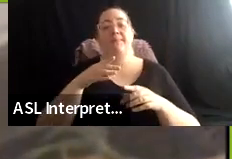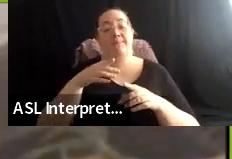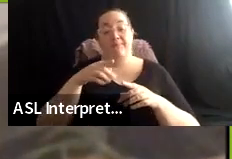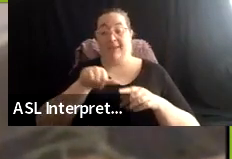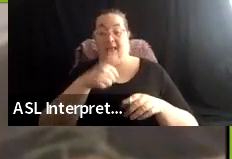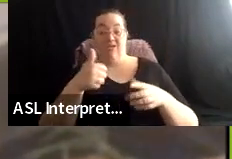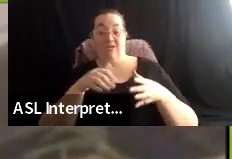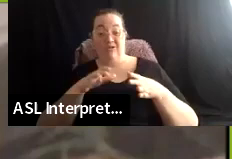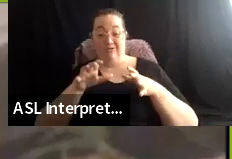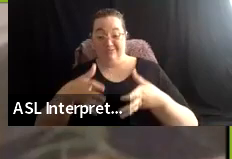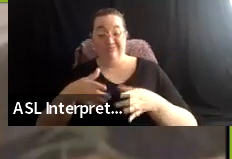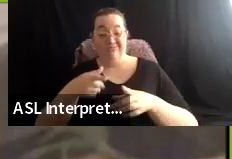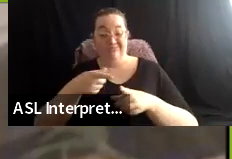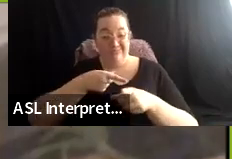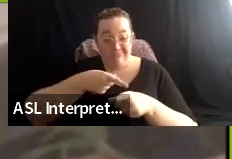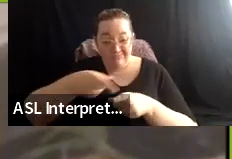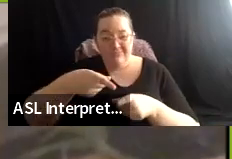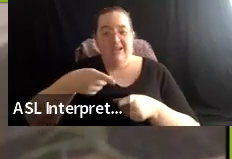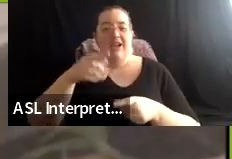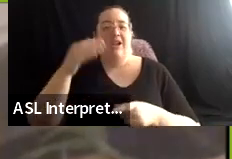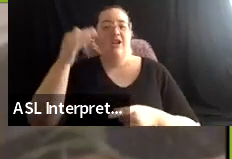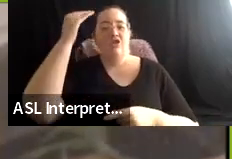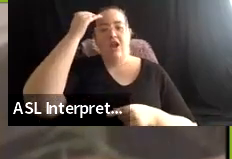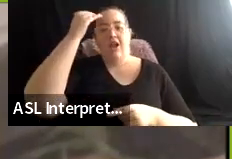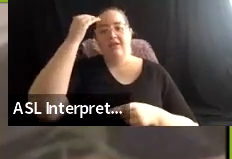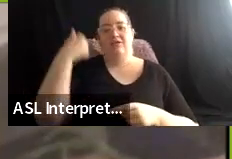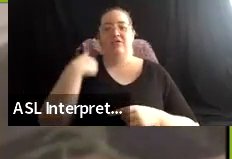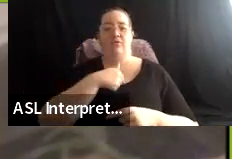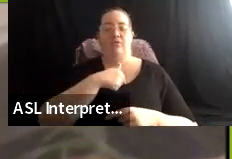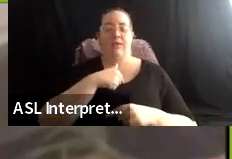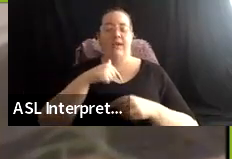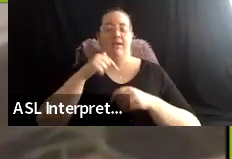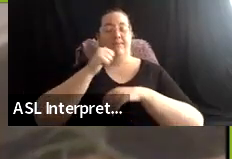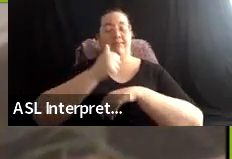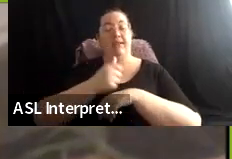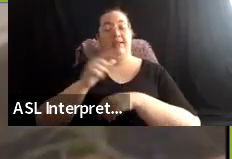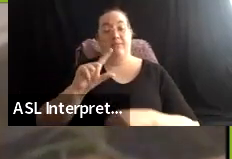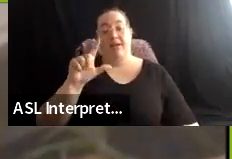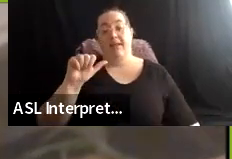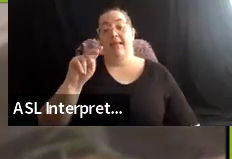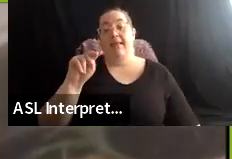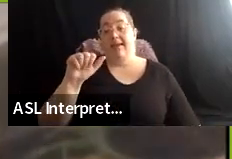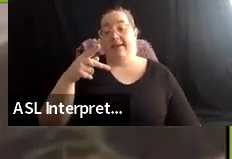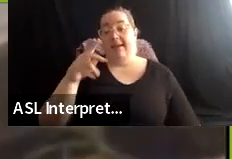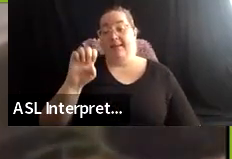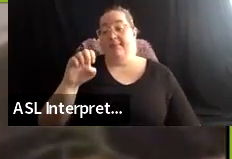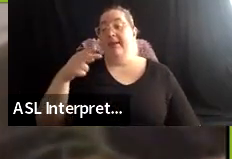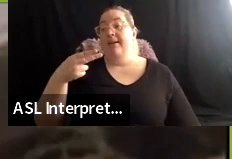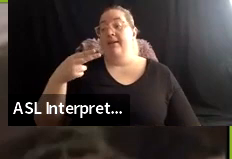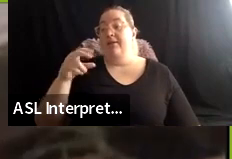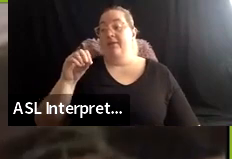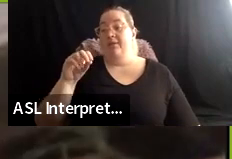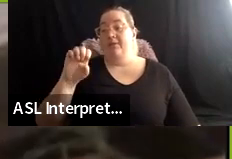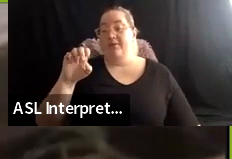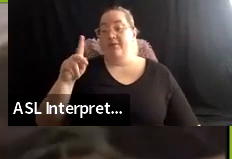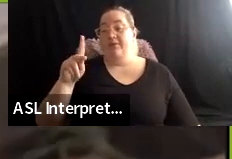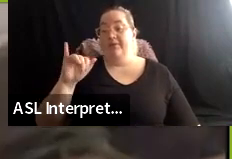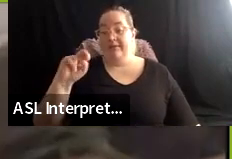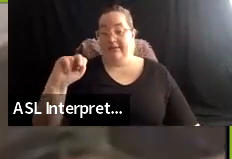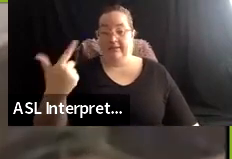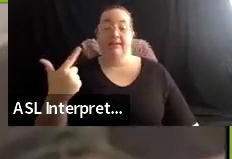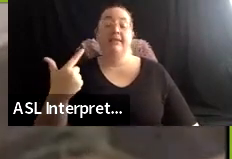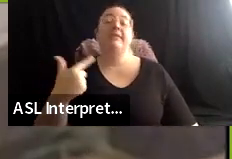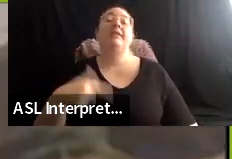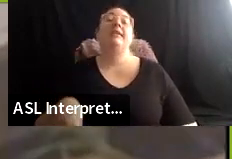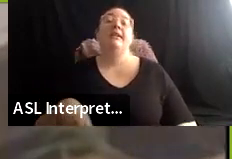um, so we're based in Lenape Hill King, and I'm from the Yupik Nation, which is quite far geographically from Lenape Hill